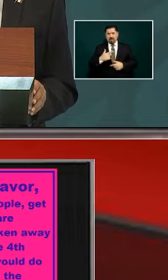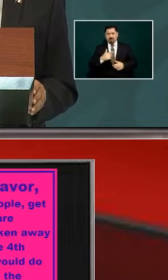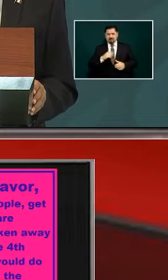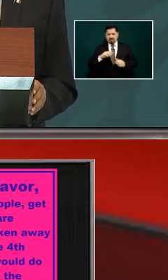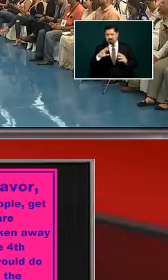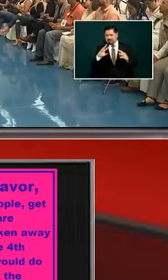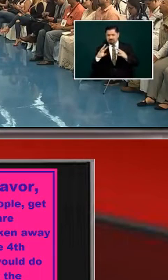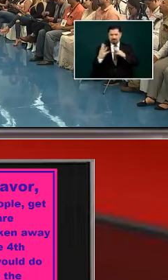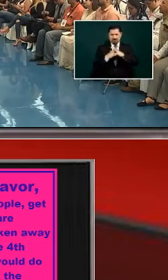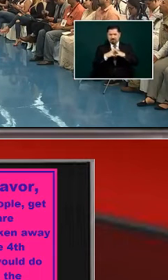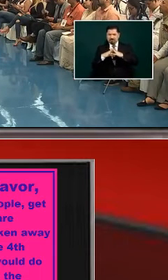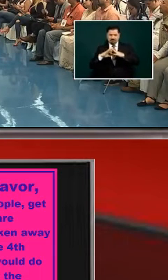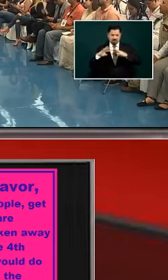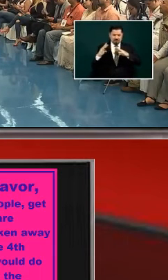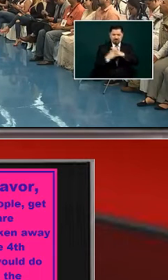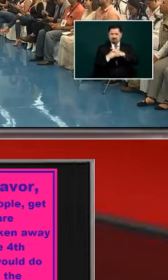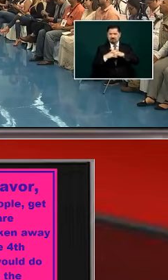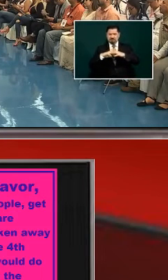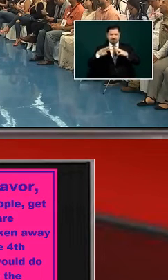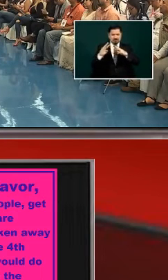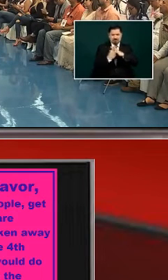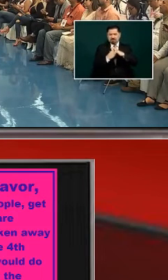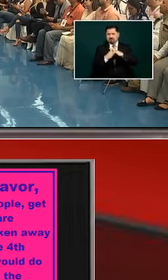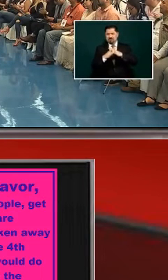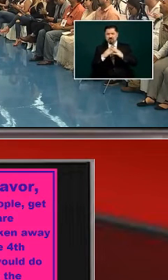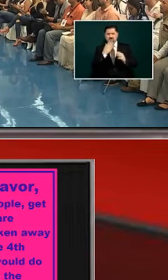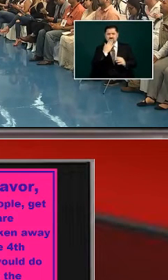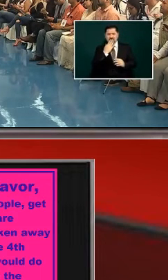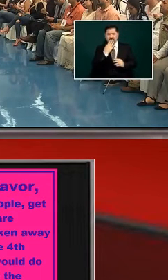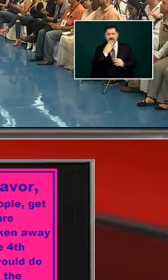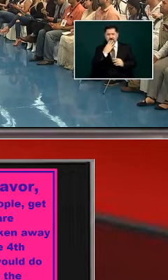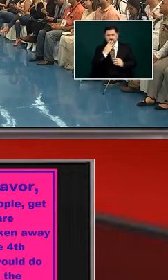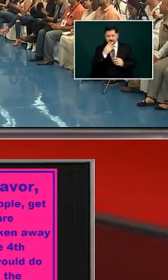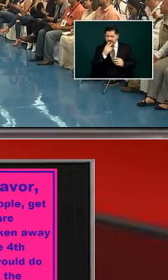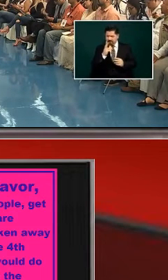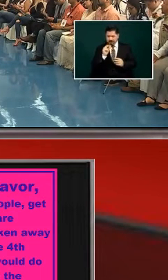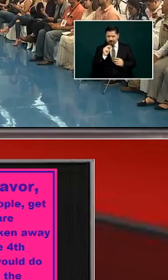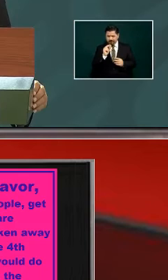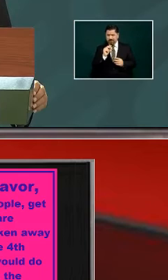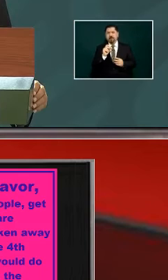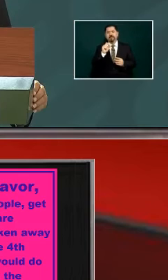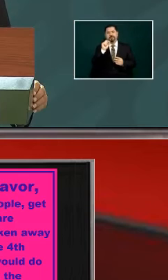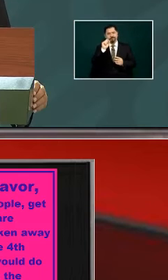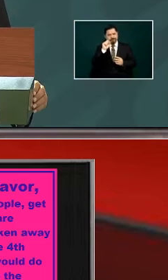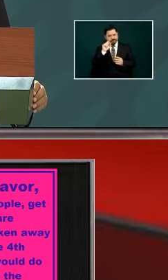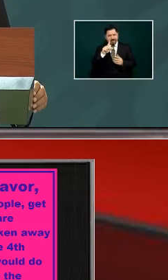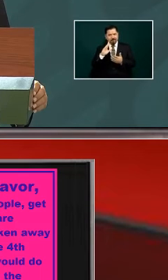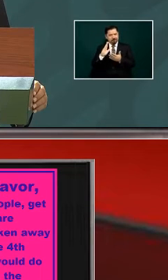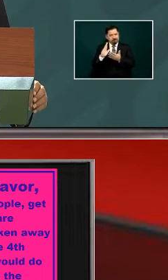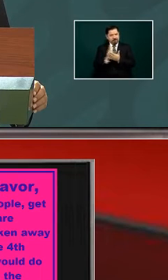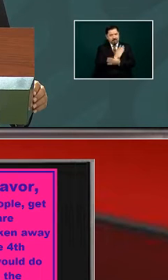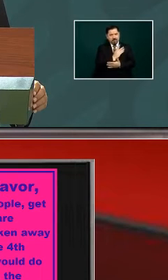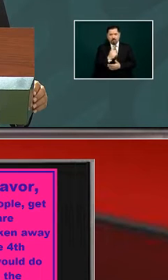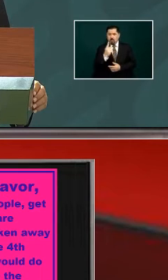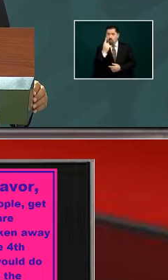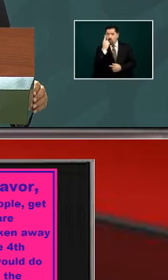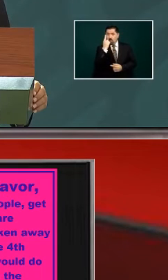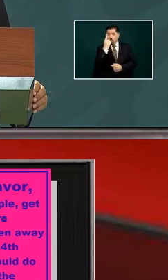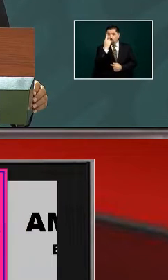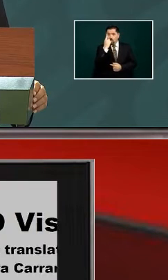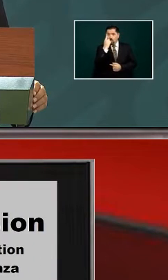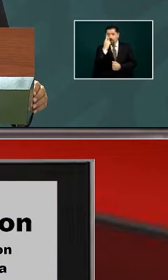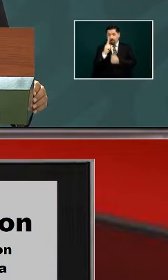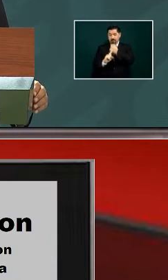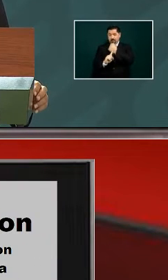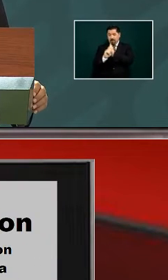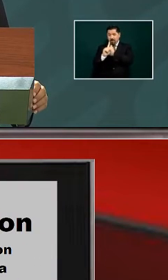started in Sonora due to the antecedents the